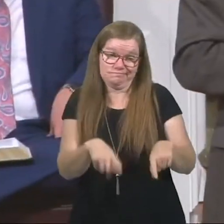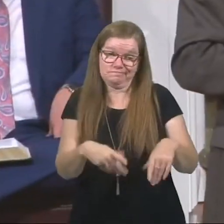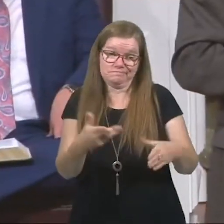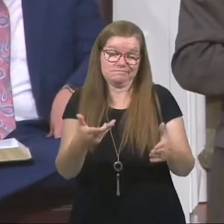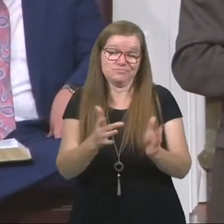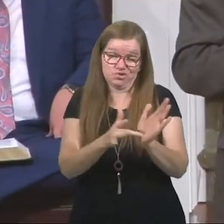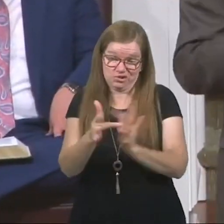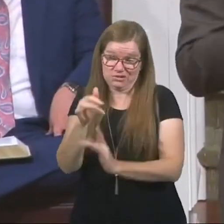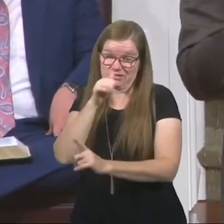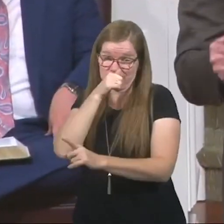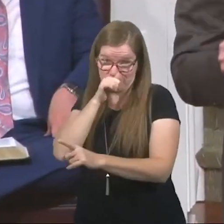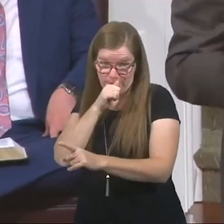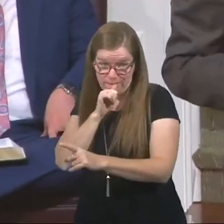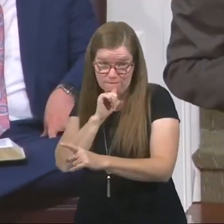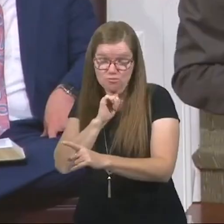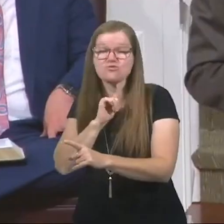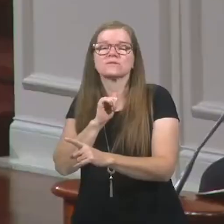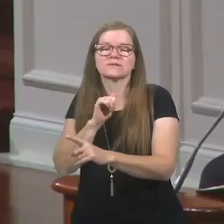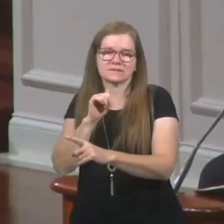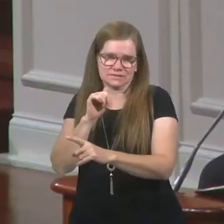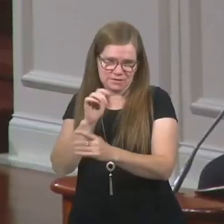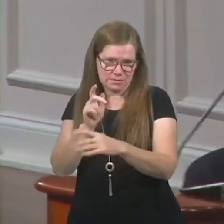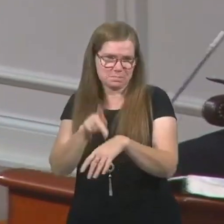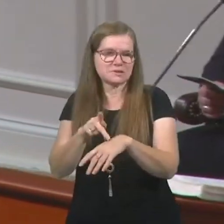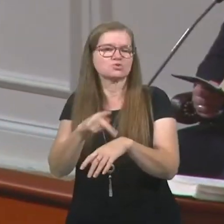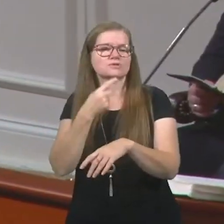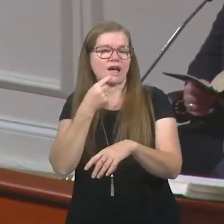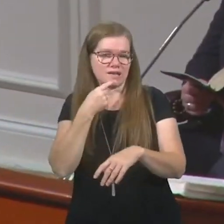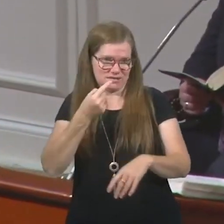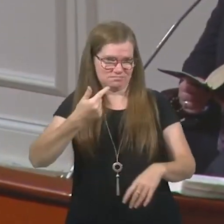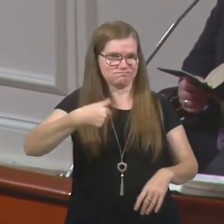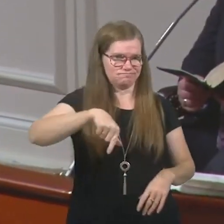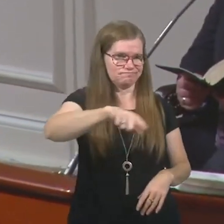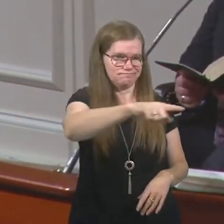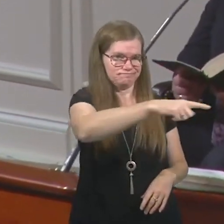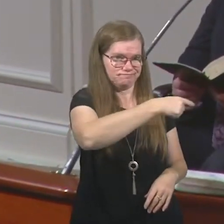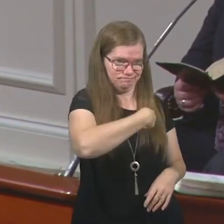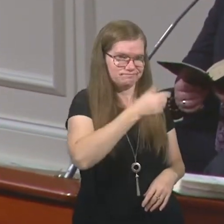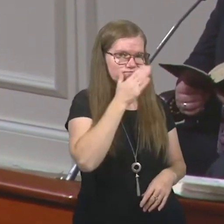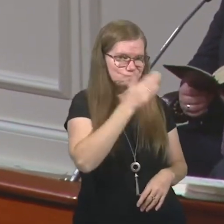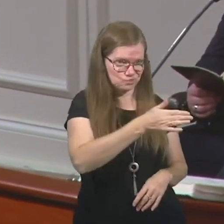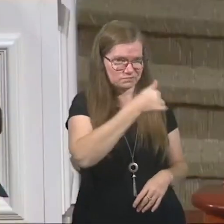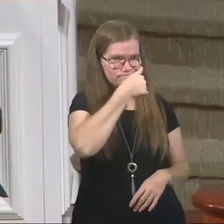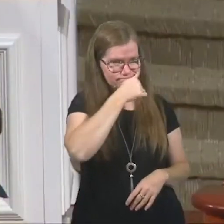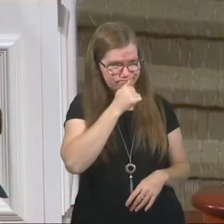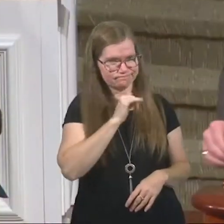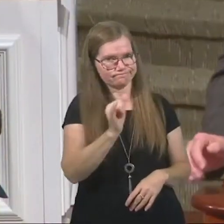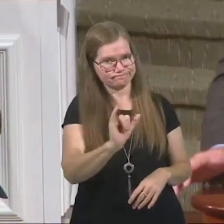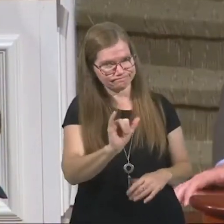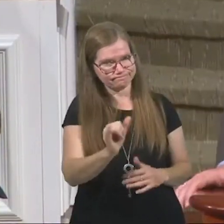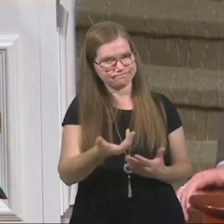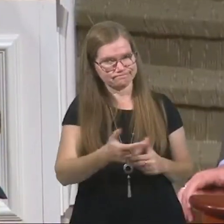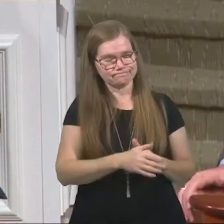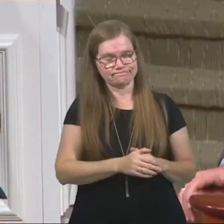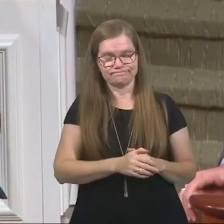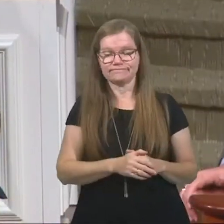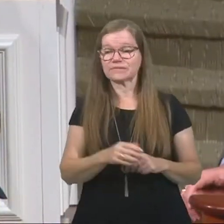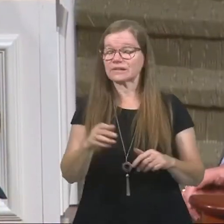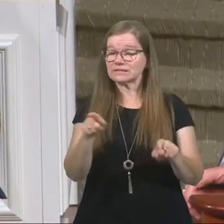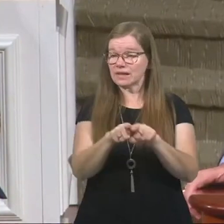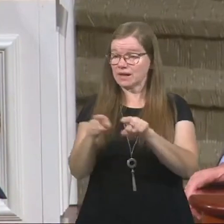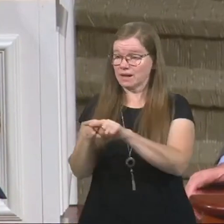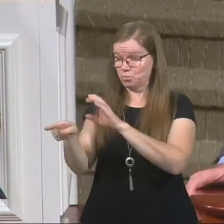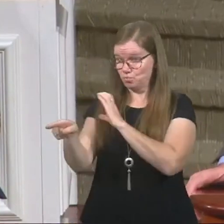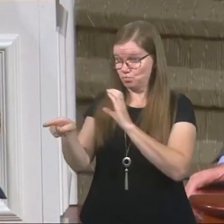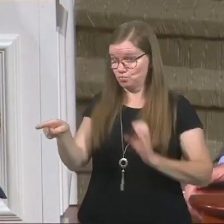suffered, and you and I are going to go through the trials of life. Look at verse number 1. For as much then as Christ has suffered